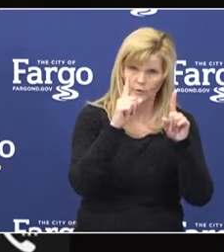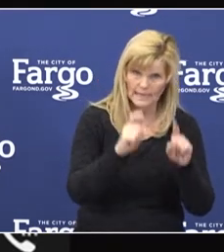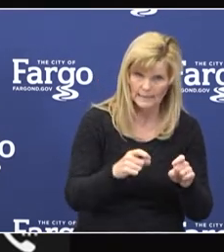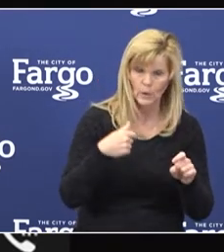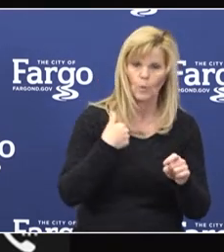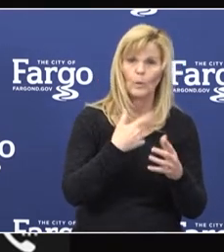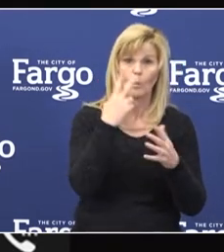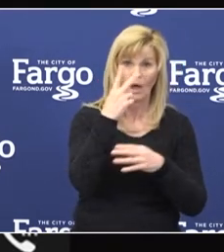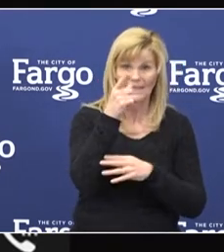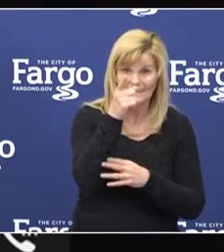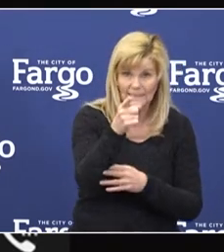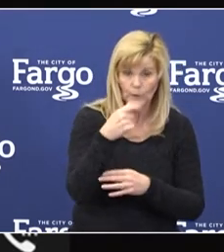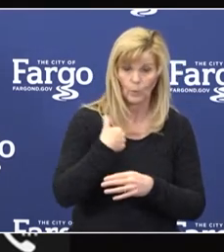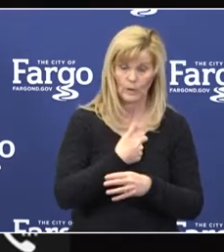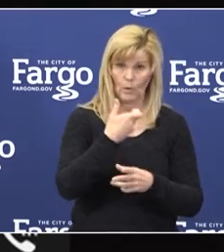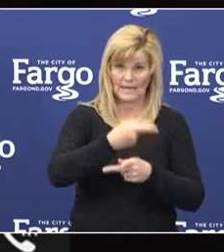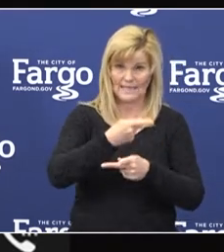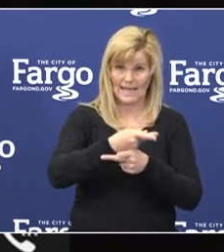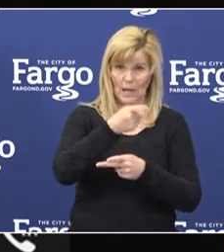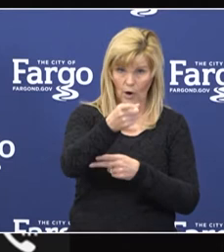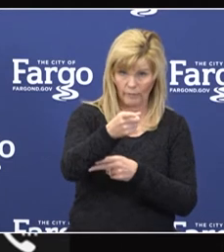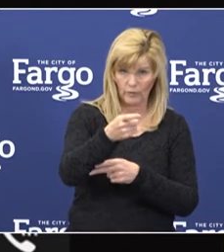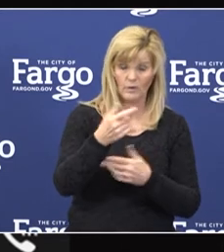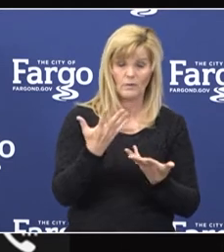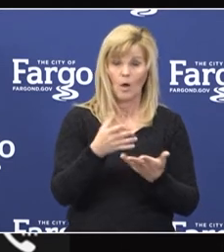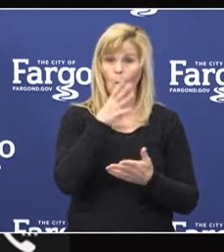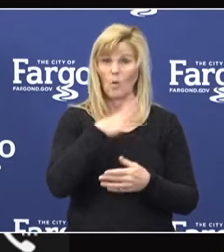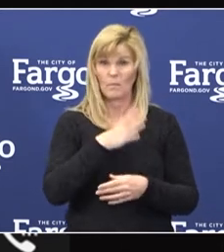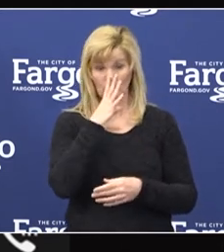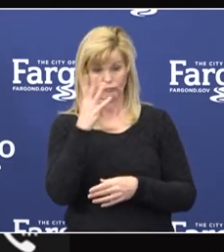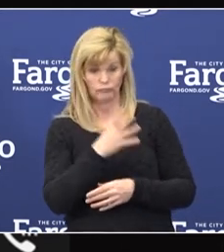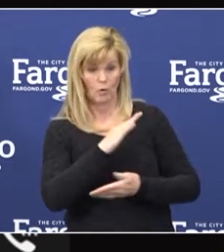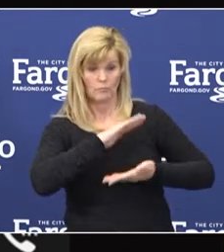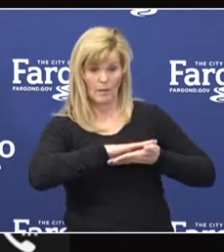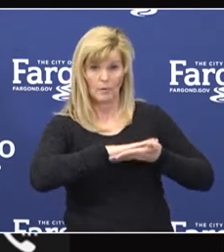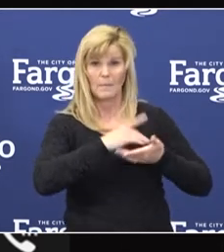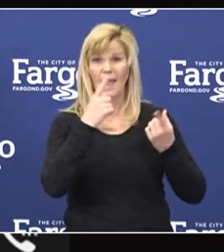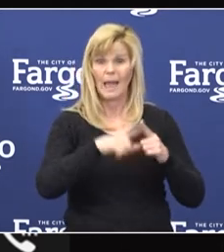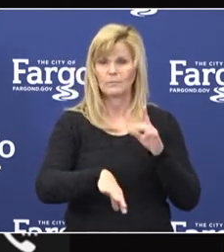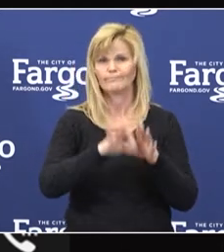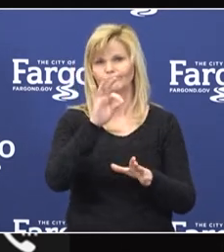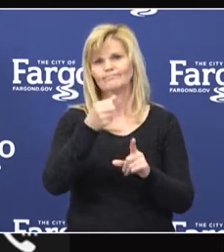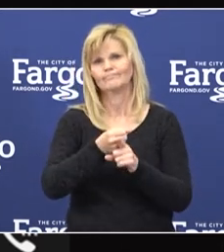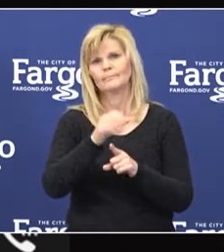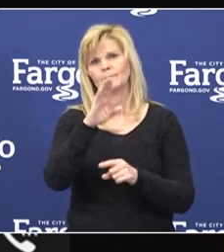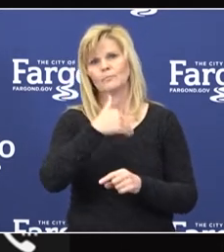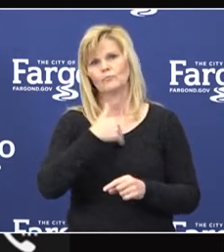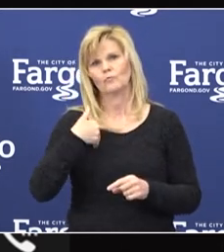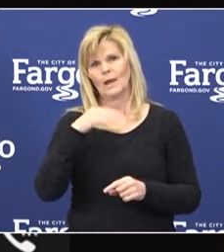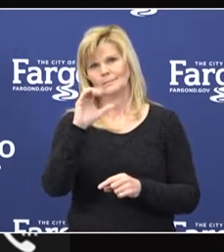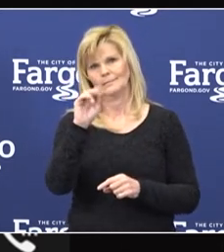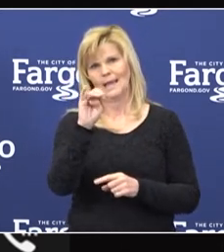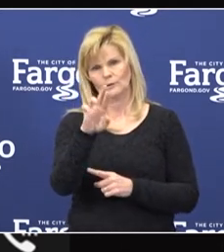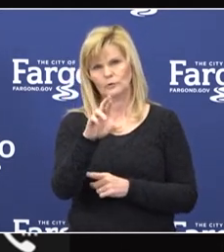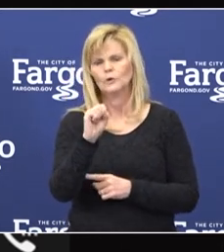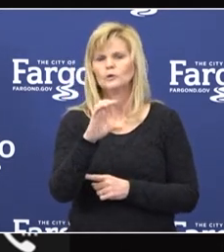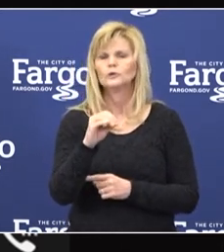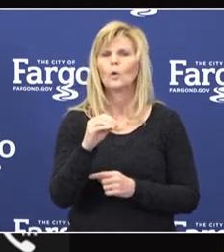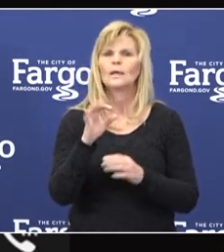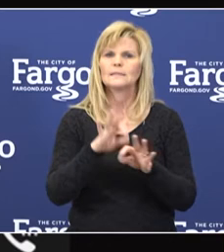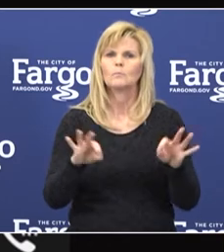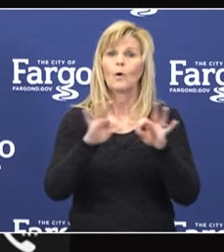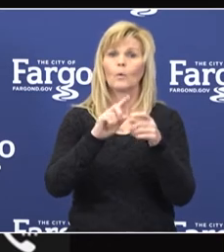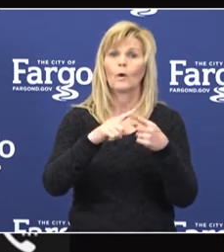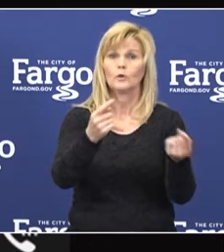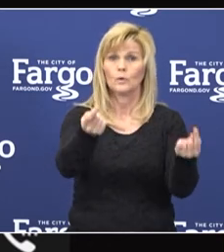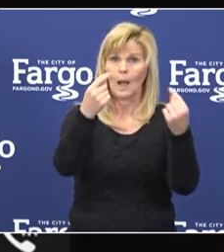and care for you. We do request once when you come in, and we will remind you of this when you have an appointment, to wear a mask when